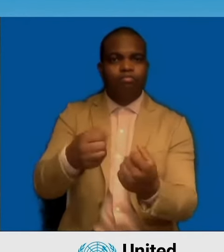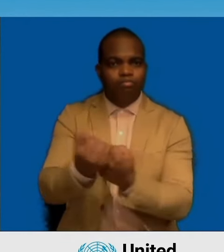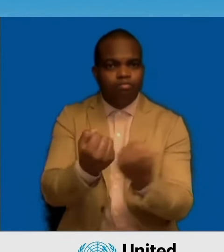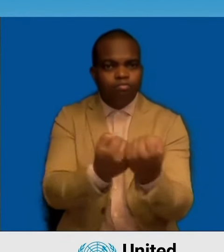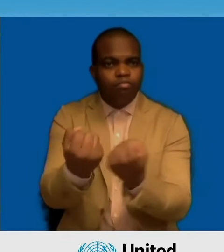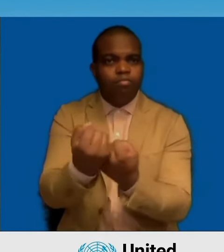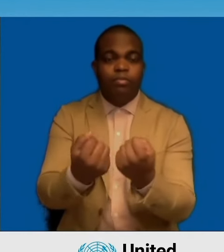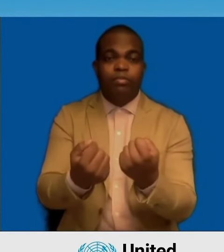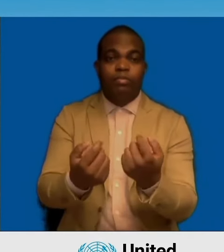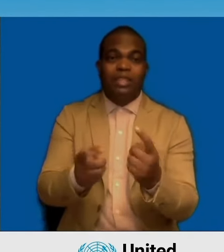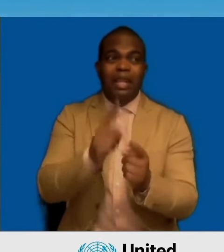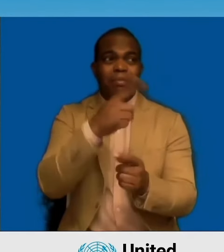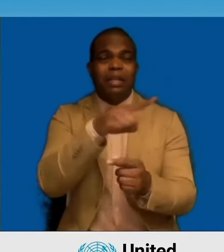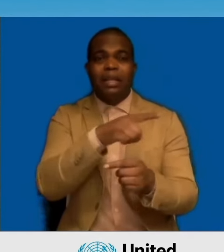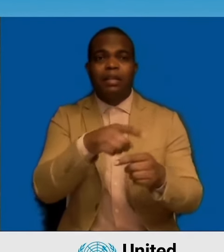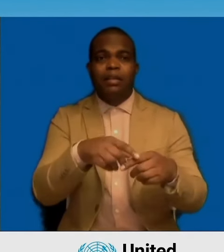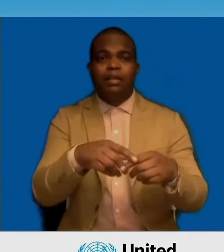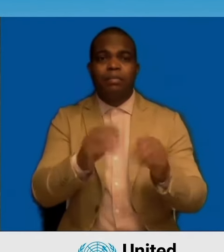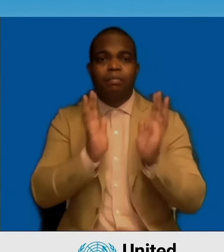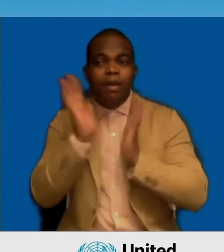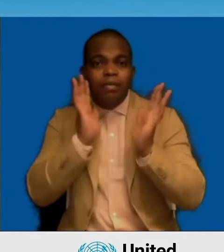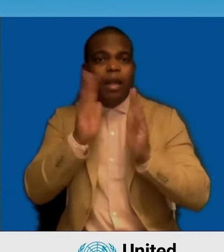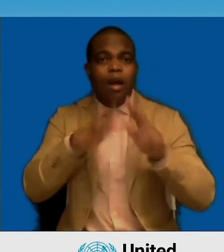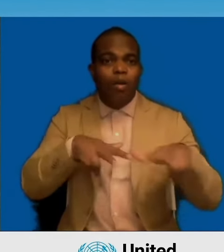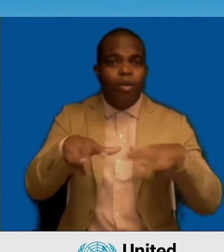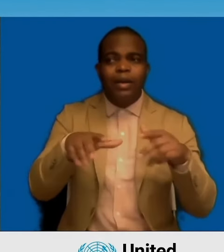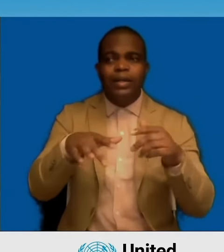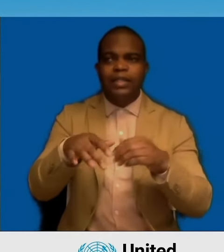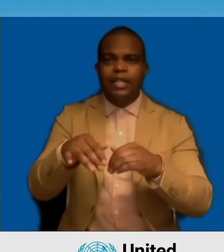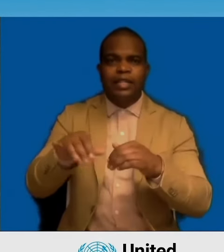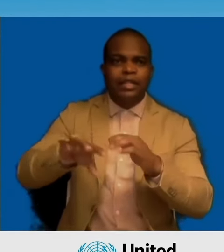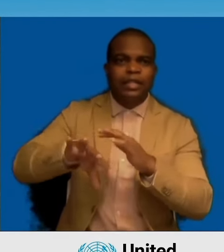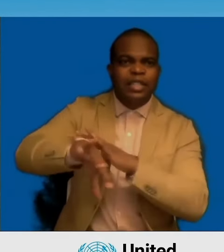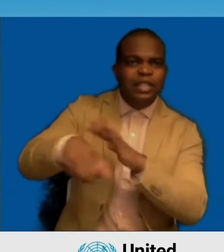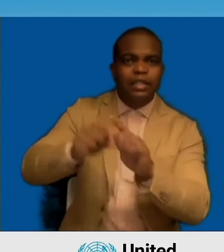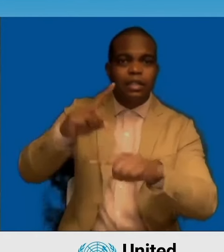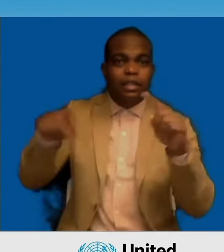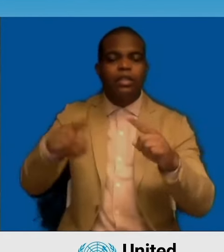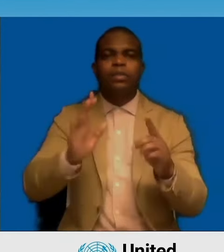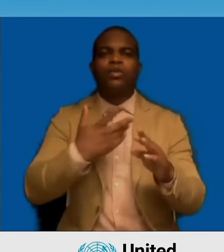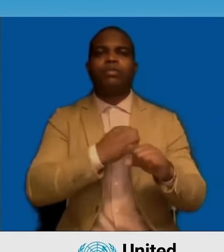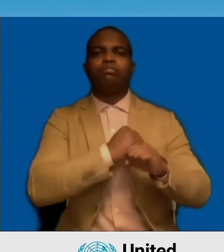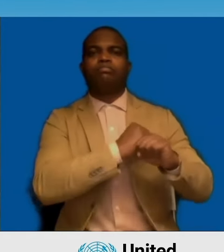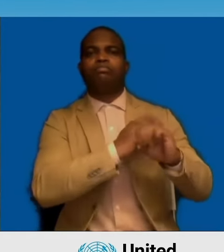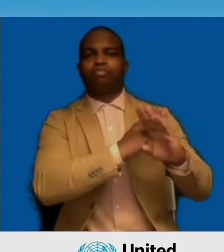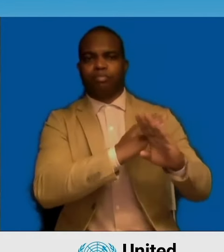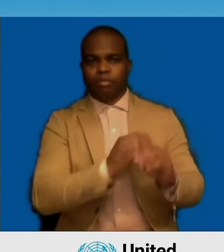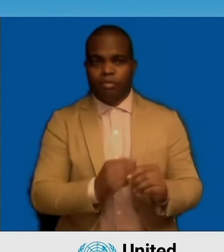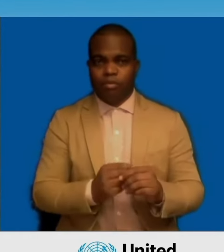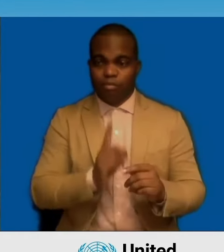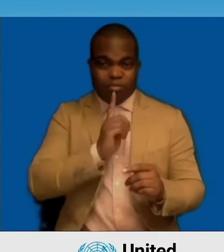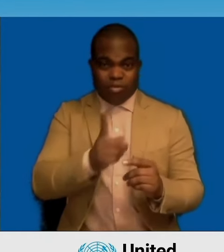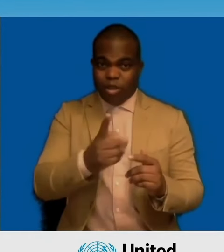is challenged on many fronts. Our Pact orients to persevere for people whose